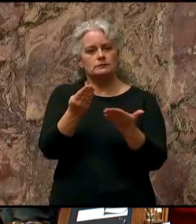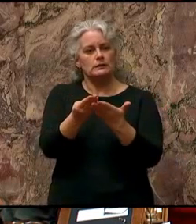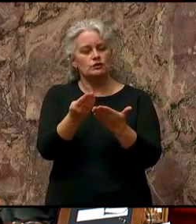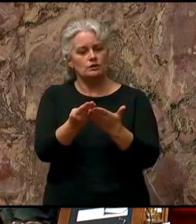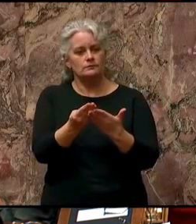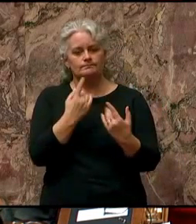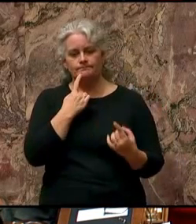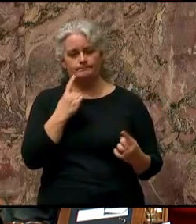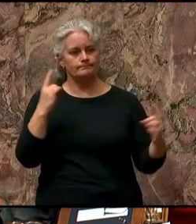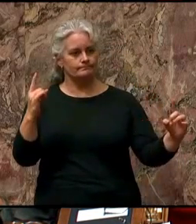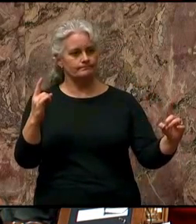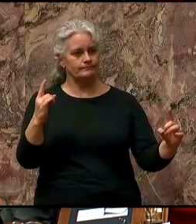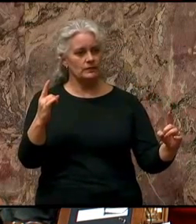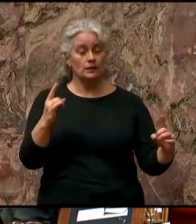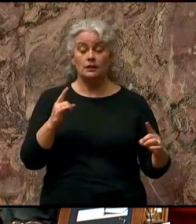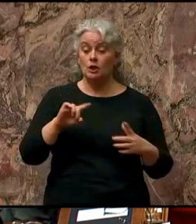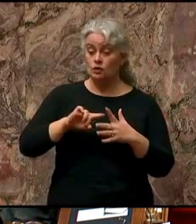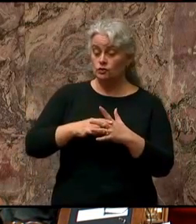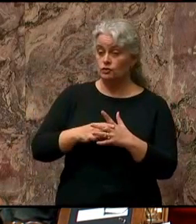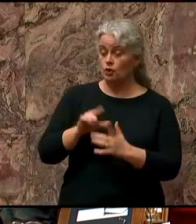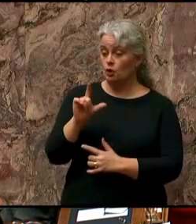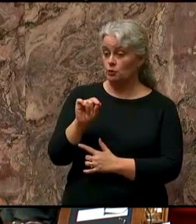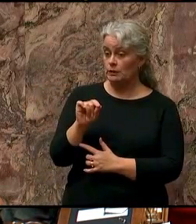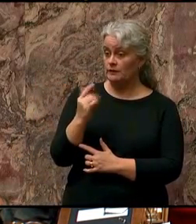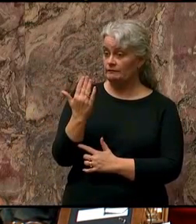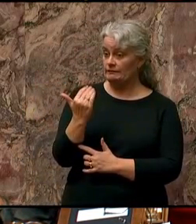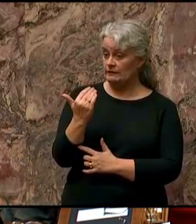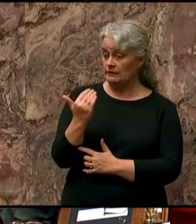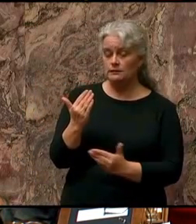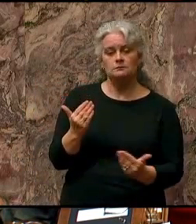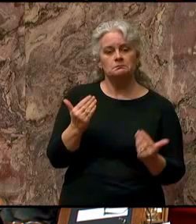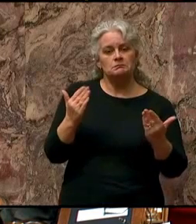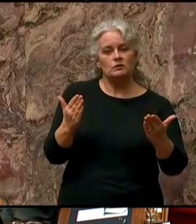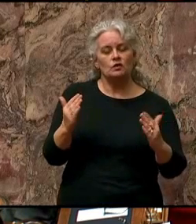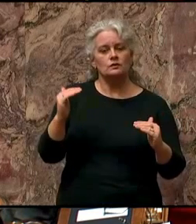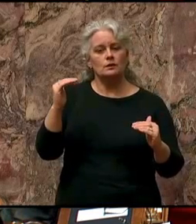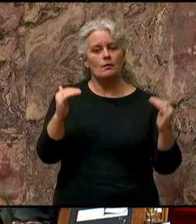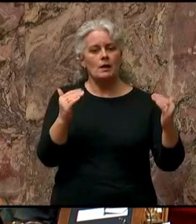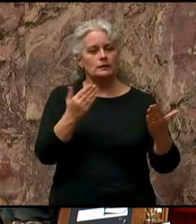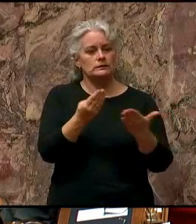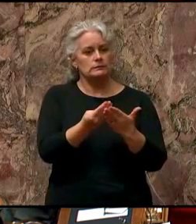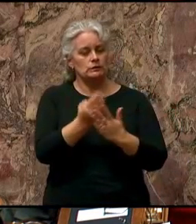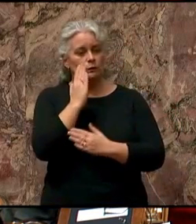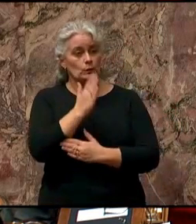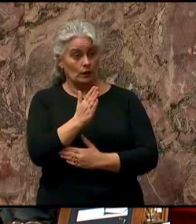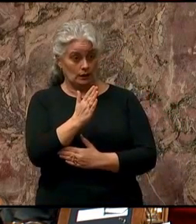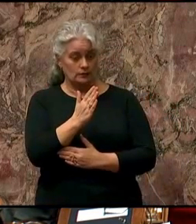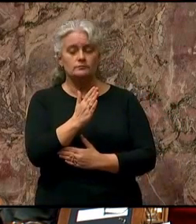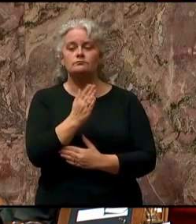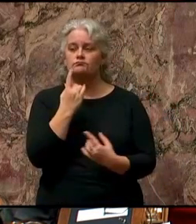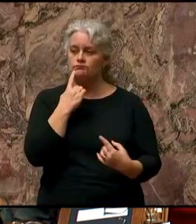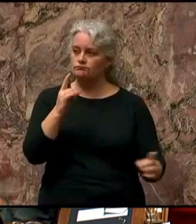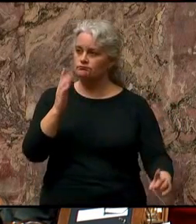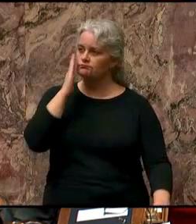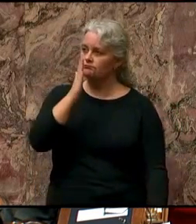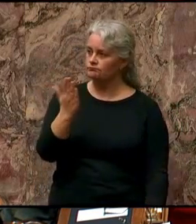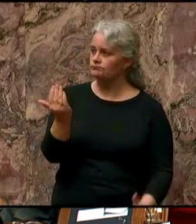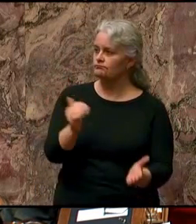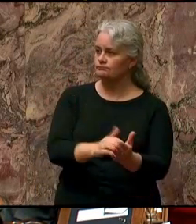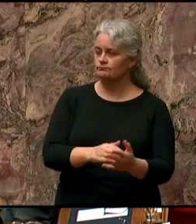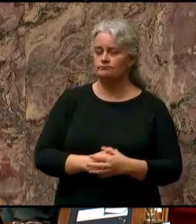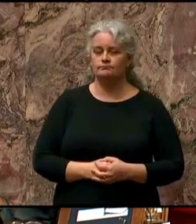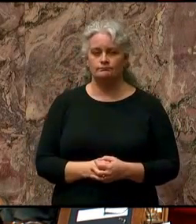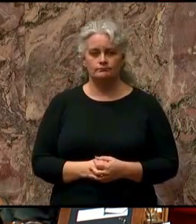Your government will start 2015 by proposing a balanced budget. It will deliver a balanced